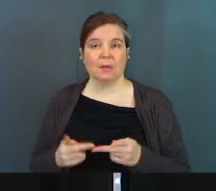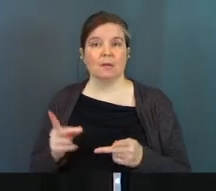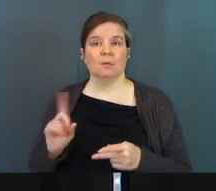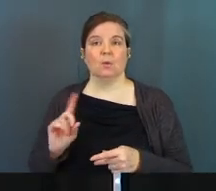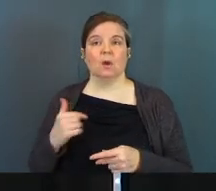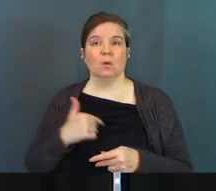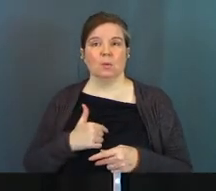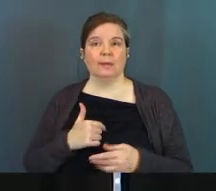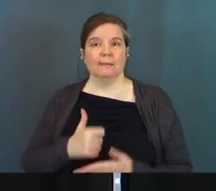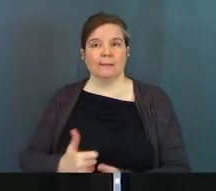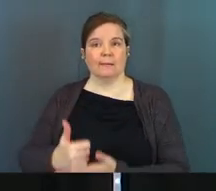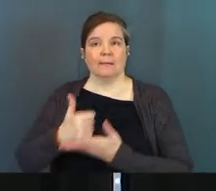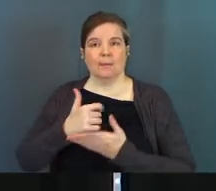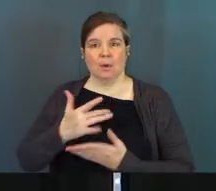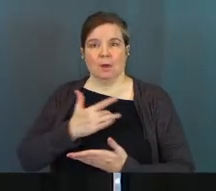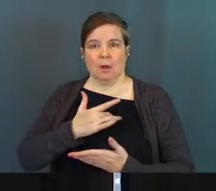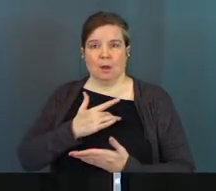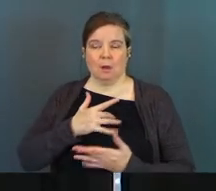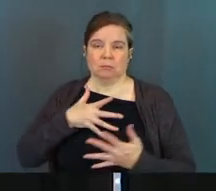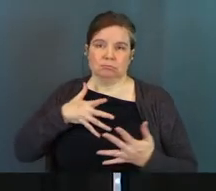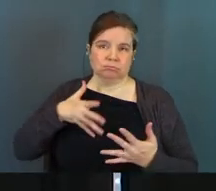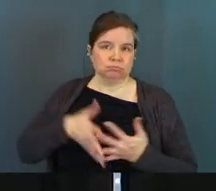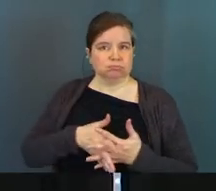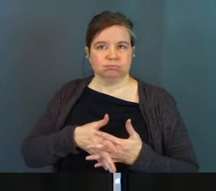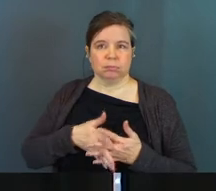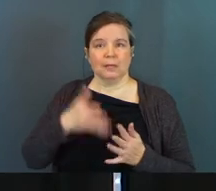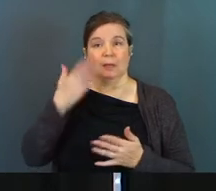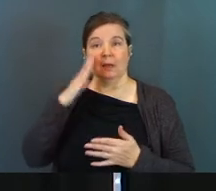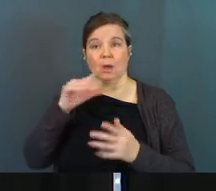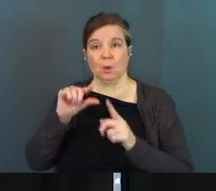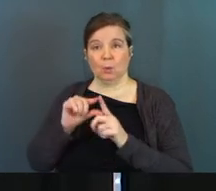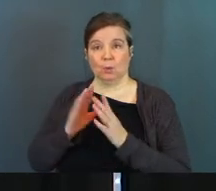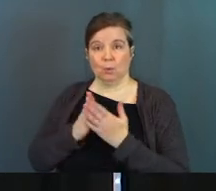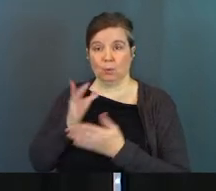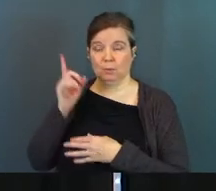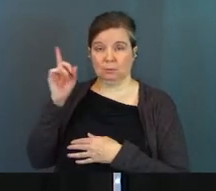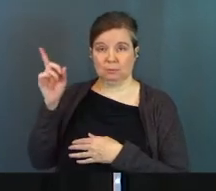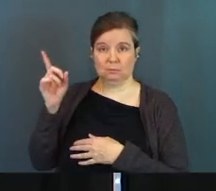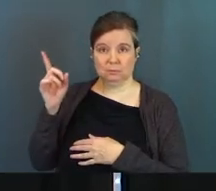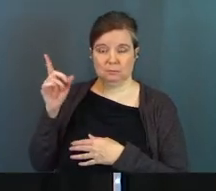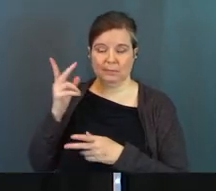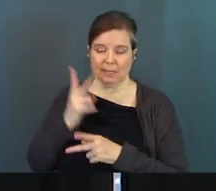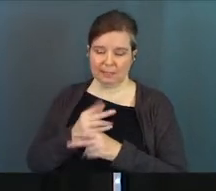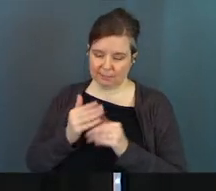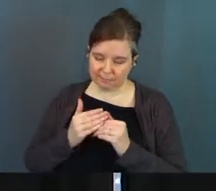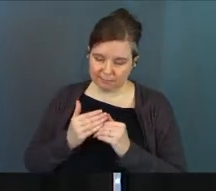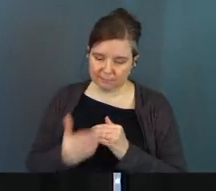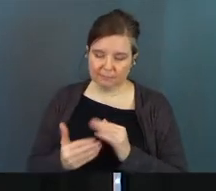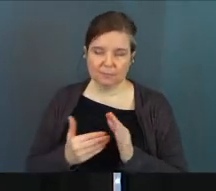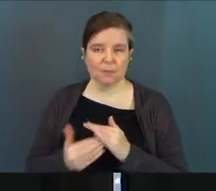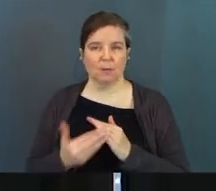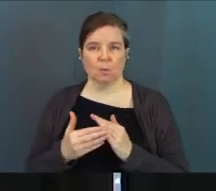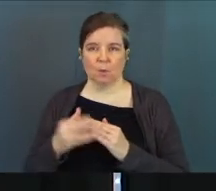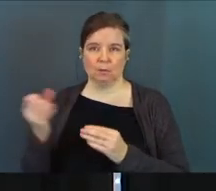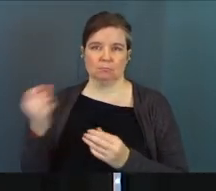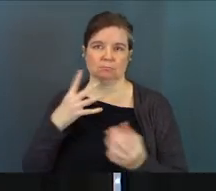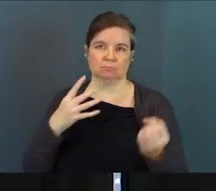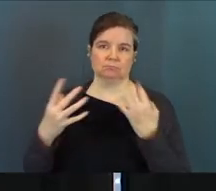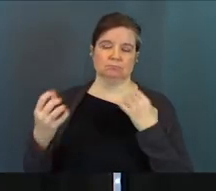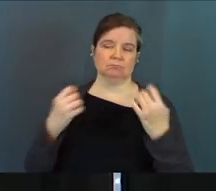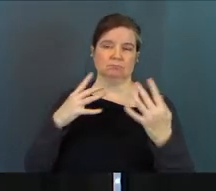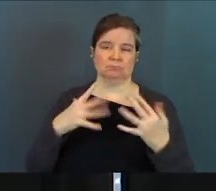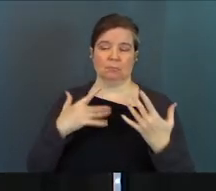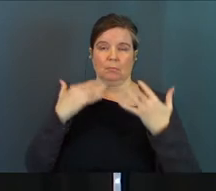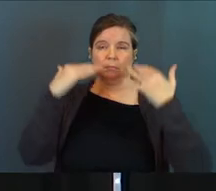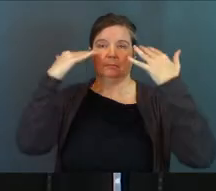where we can help our hearts, where we can stay rooted in God's Word and keep moving forward no matter what's thrown our way, the